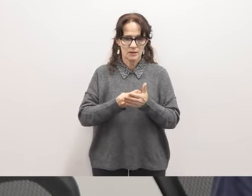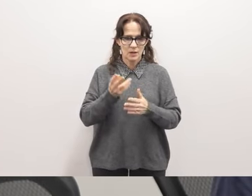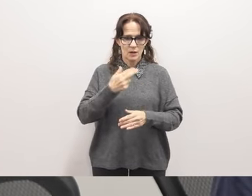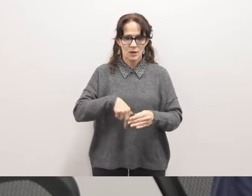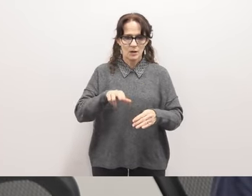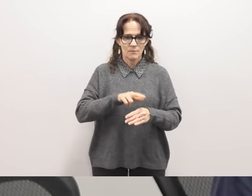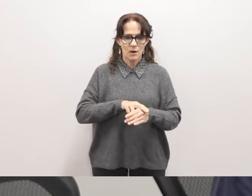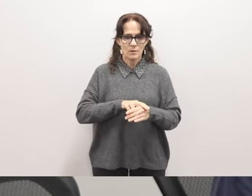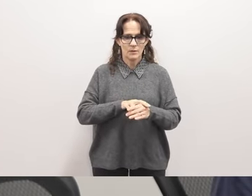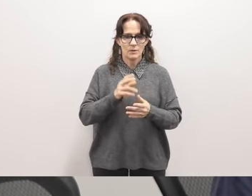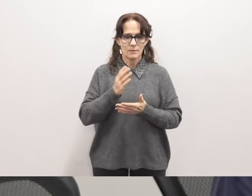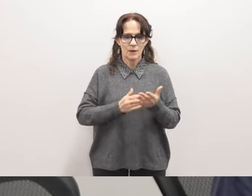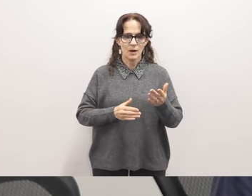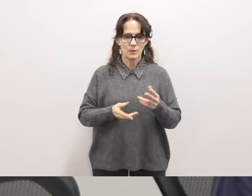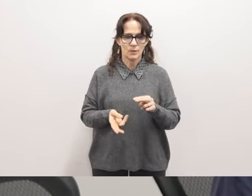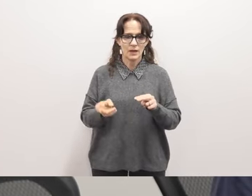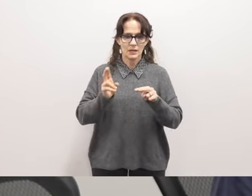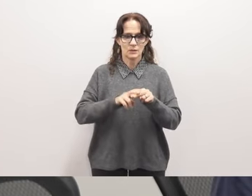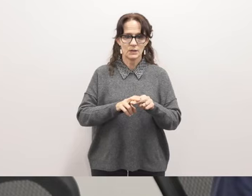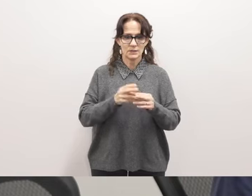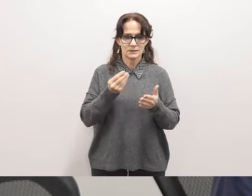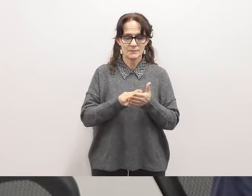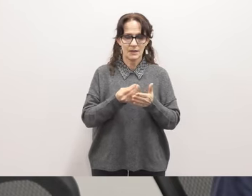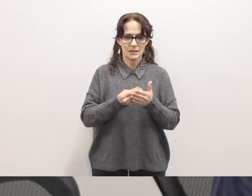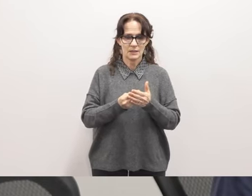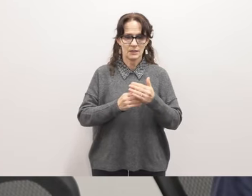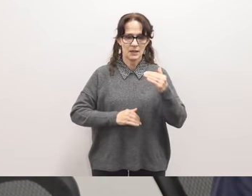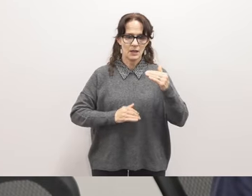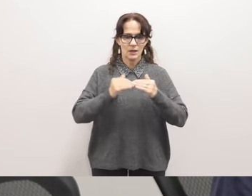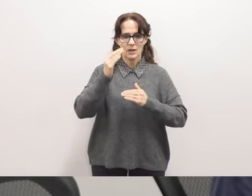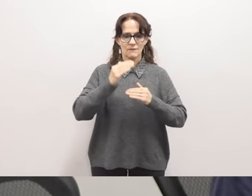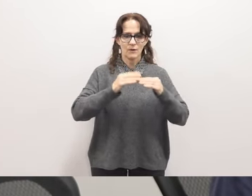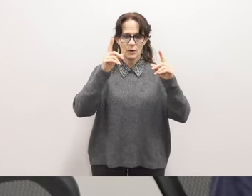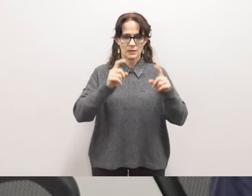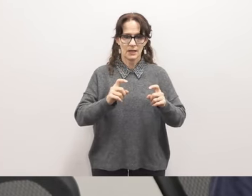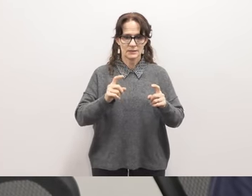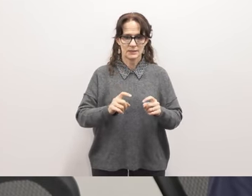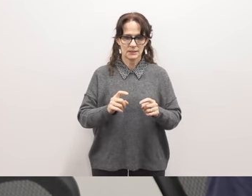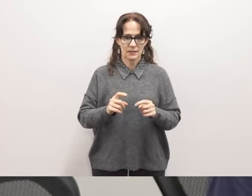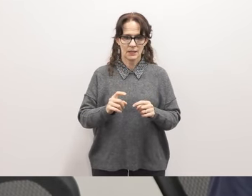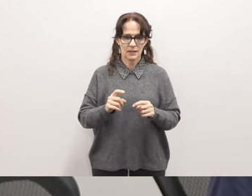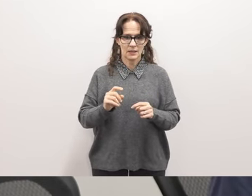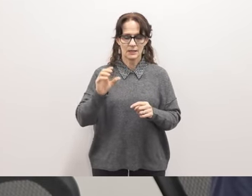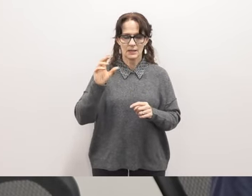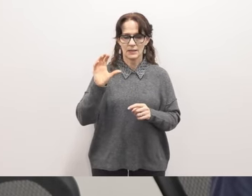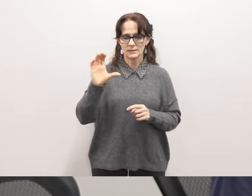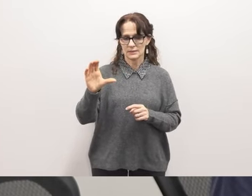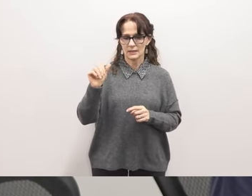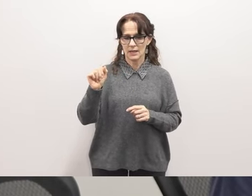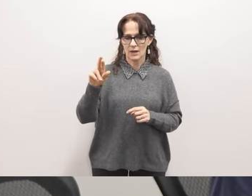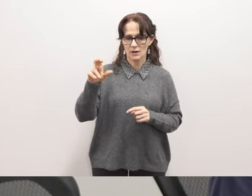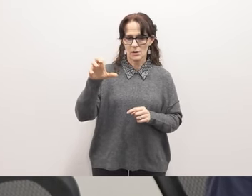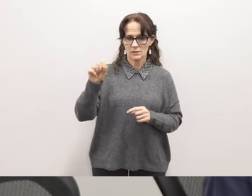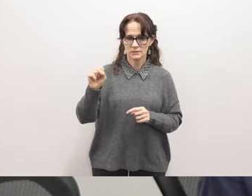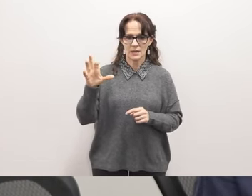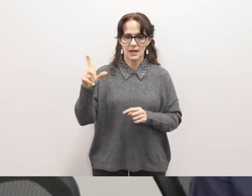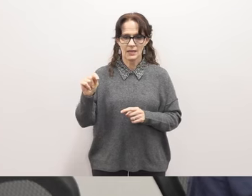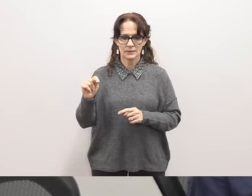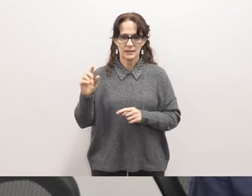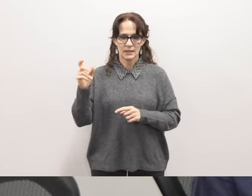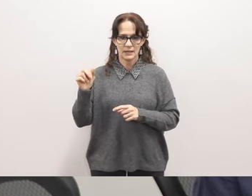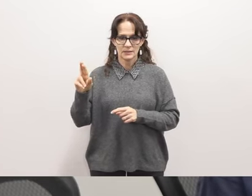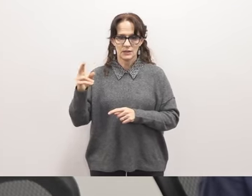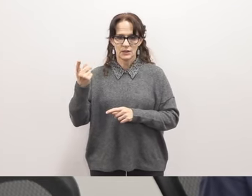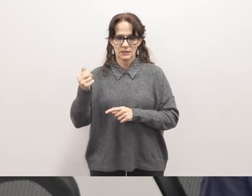rotation but also because you had it increased funding and so it hit the threshold for testing and then your cares act money you continue to have easer and gear